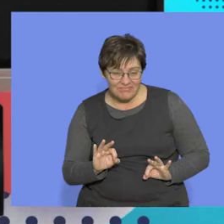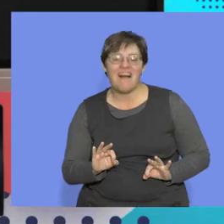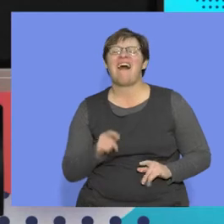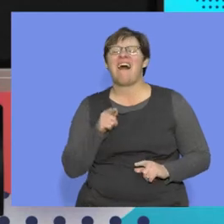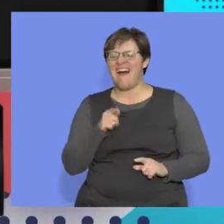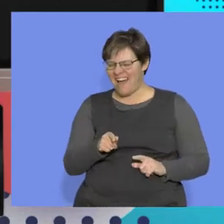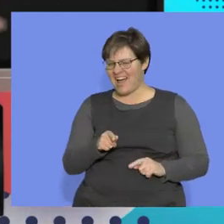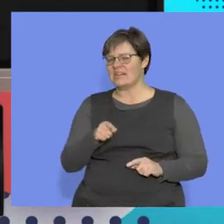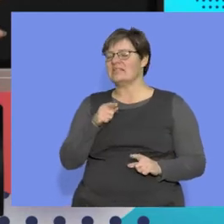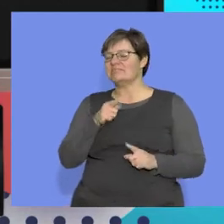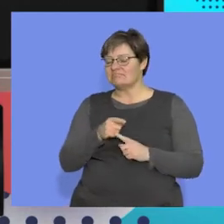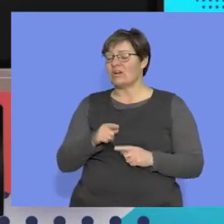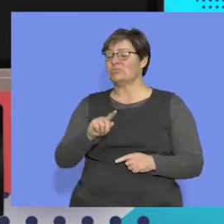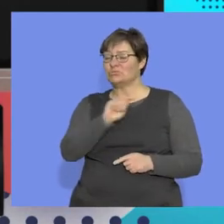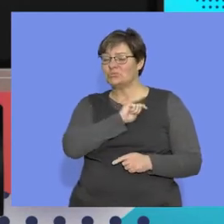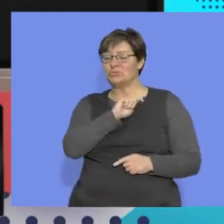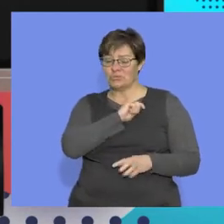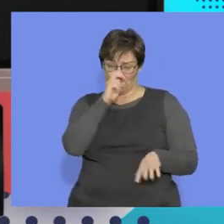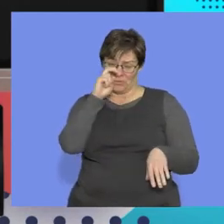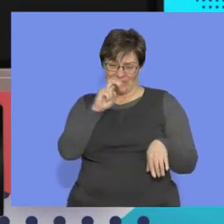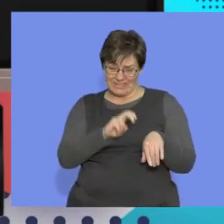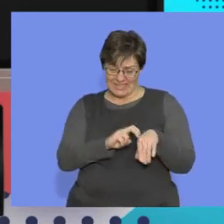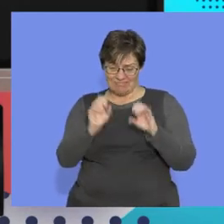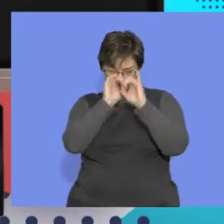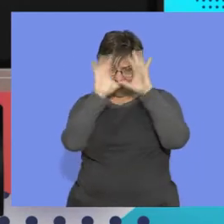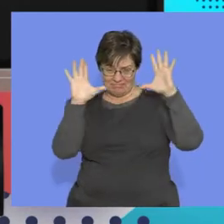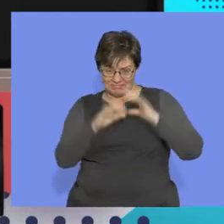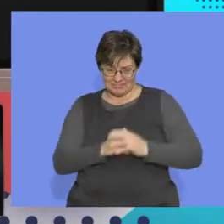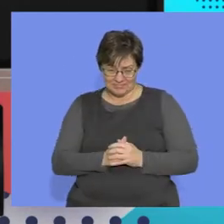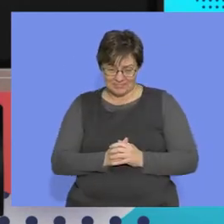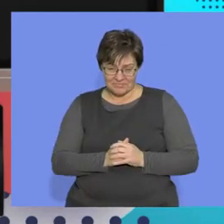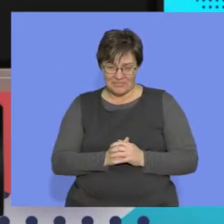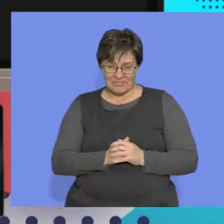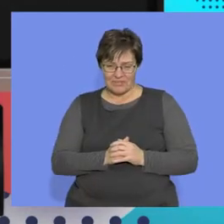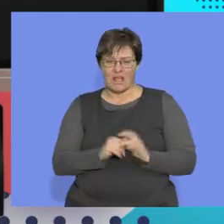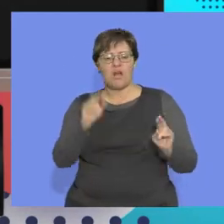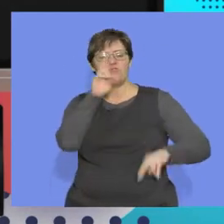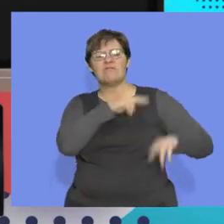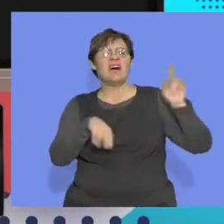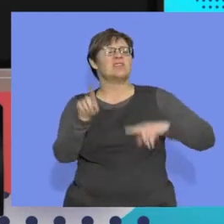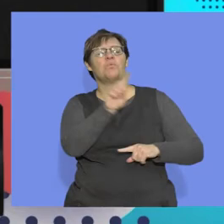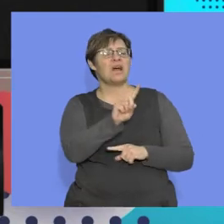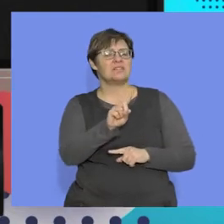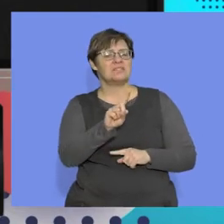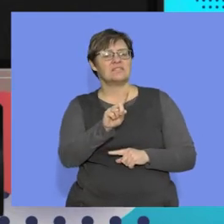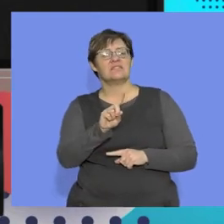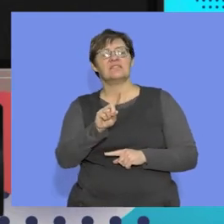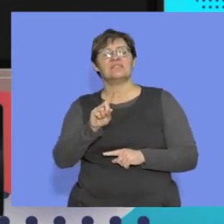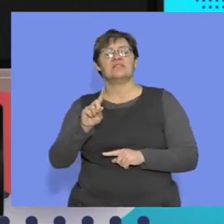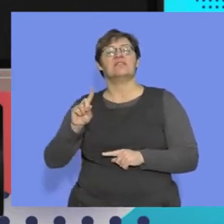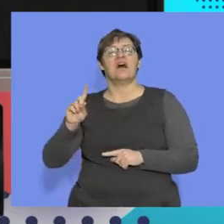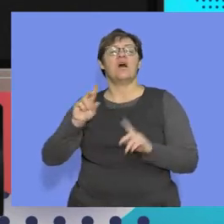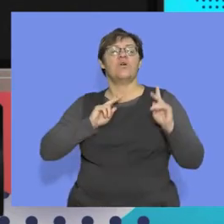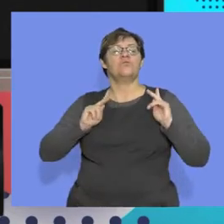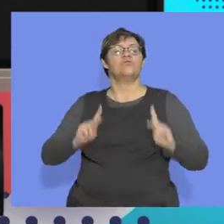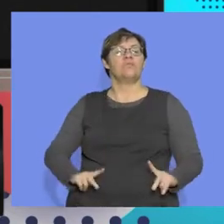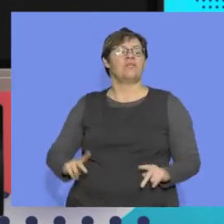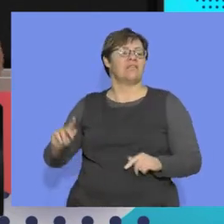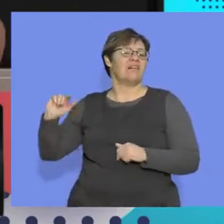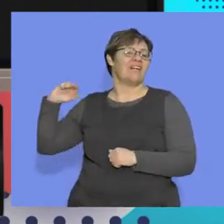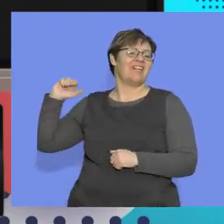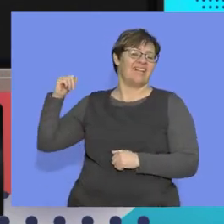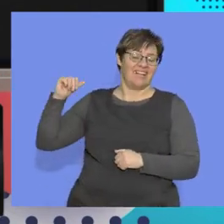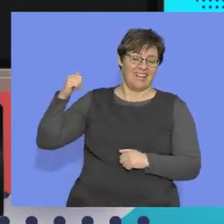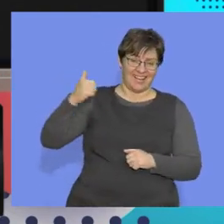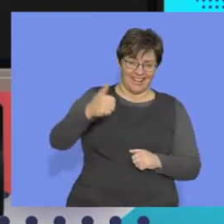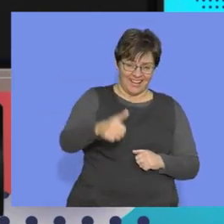section, as I said, you really, really need it. We're revising evolution of humankind, human evolution. And